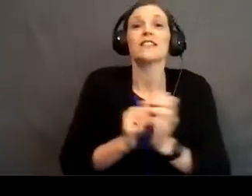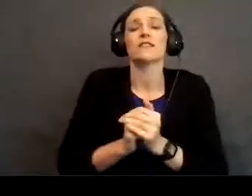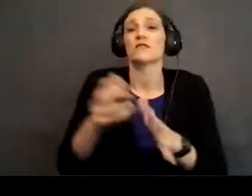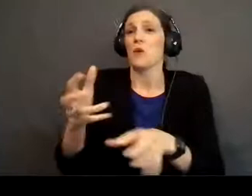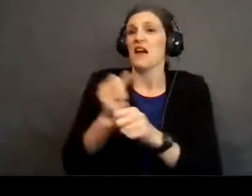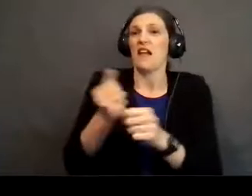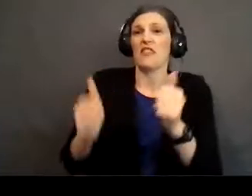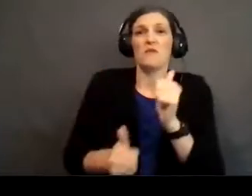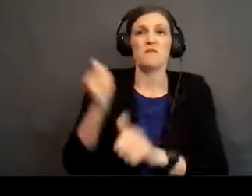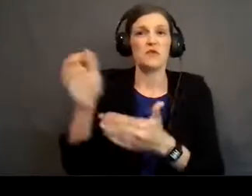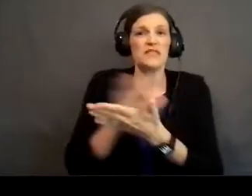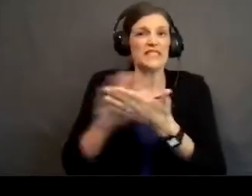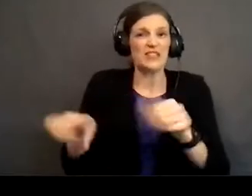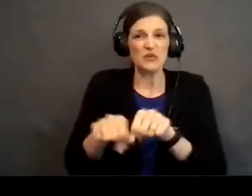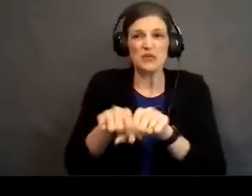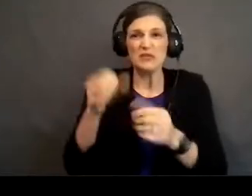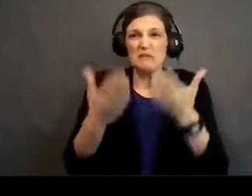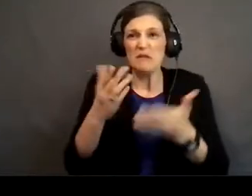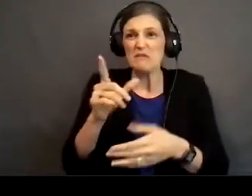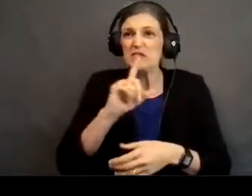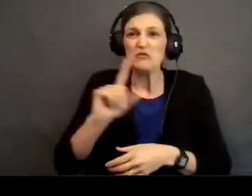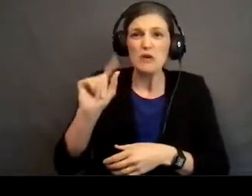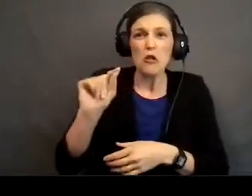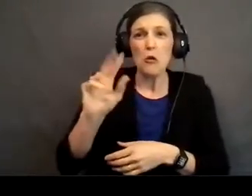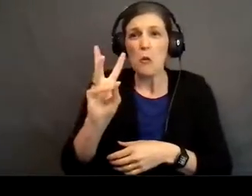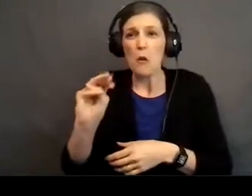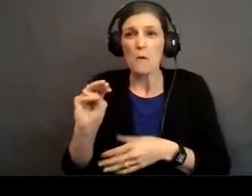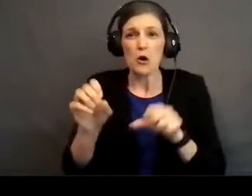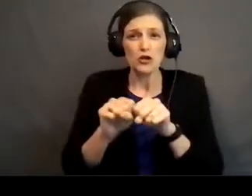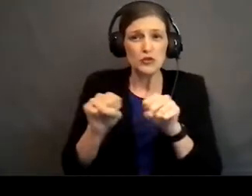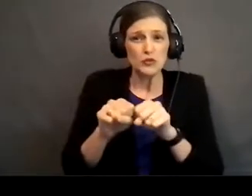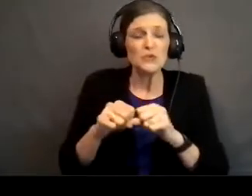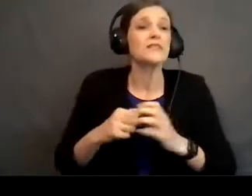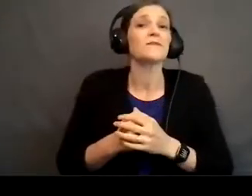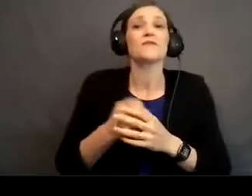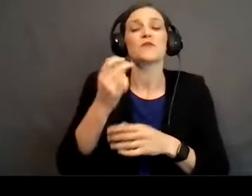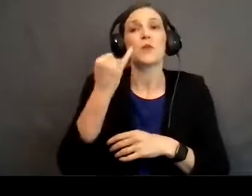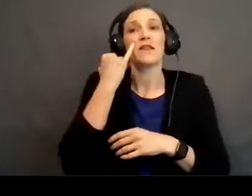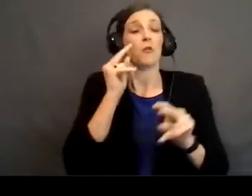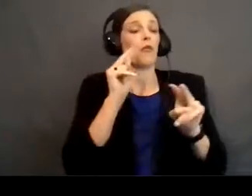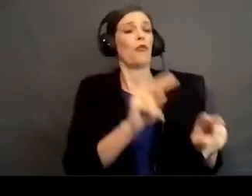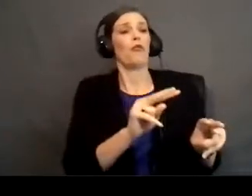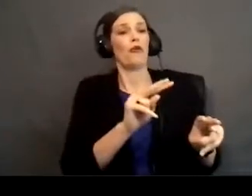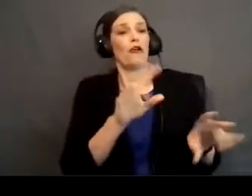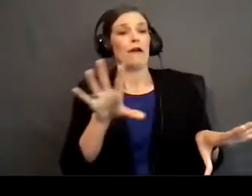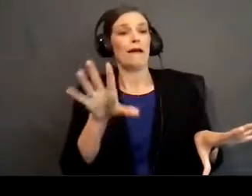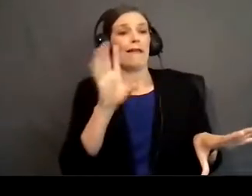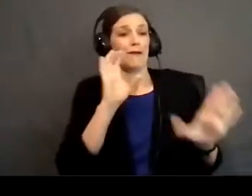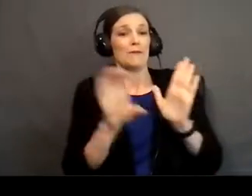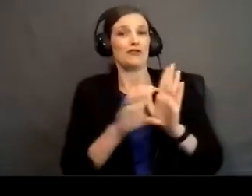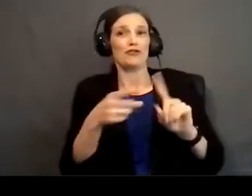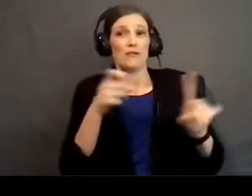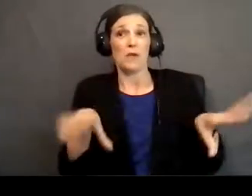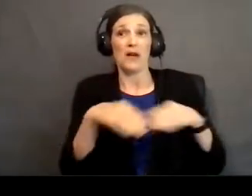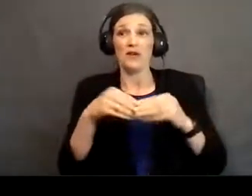of shoes that I had, but they were probably like $20 Walmart shoes. And so if you look back on those pictures from my wedding, you'll